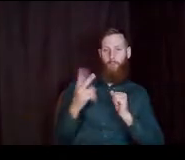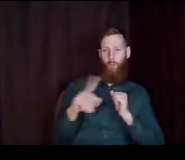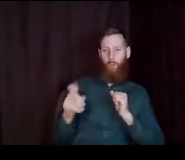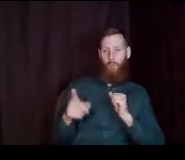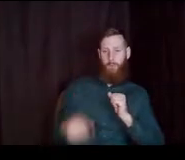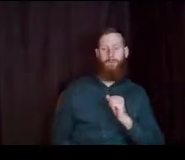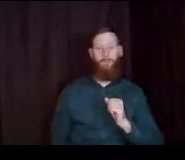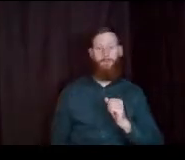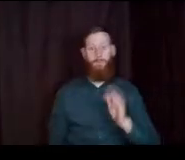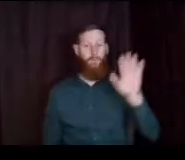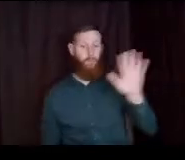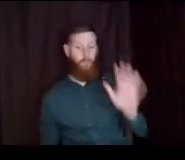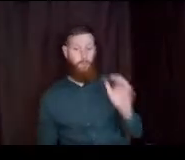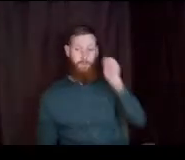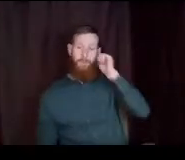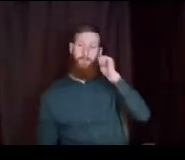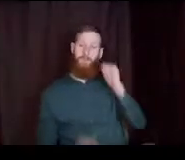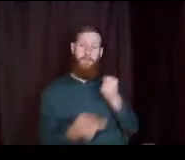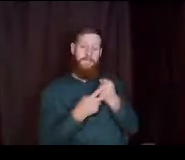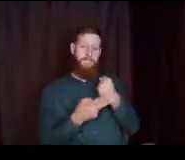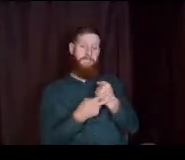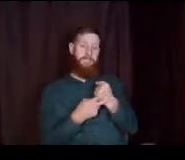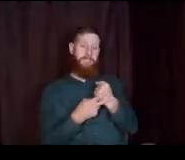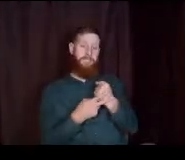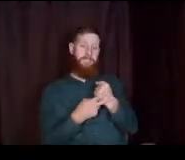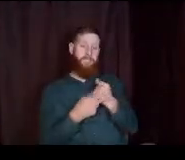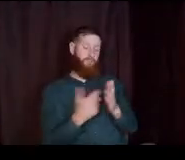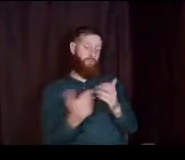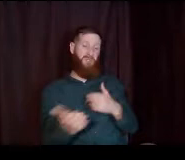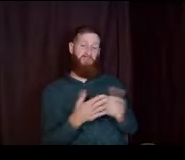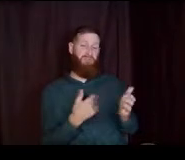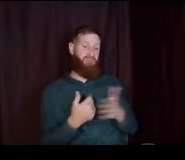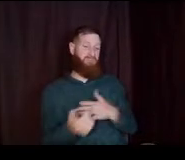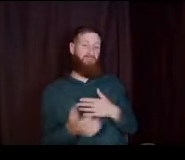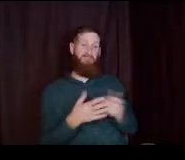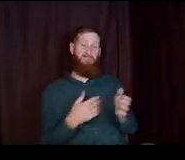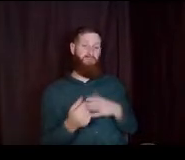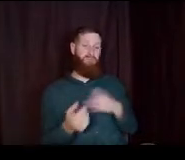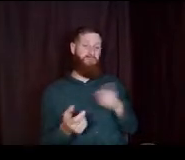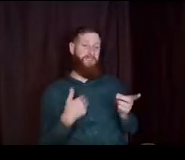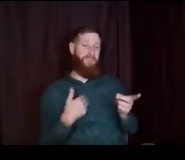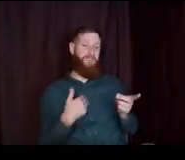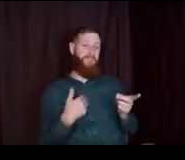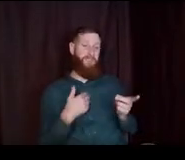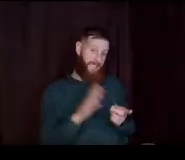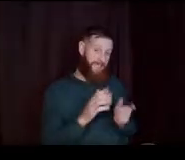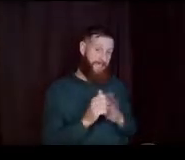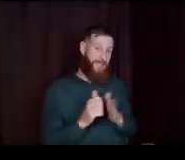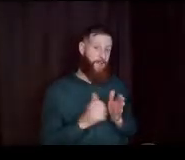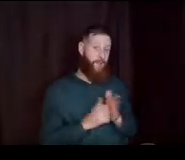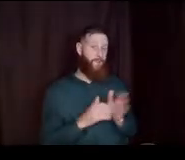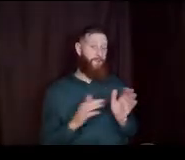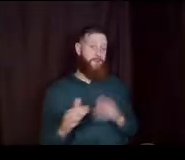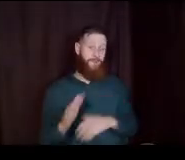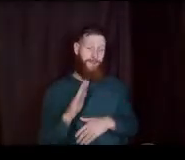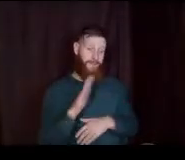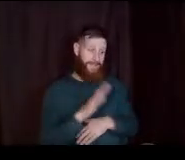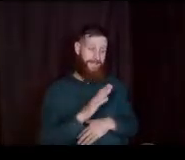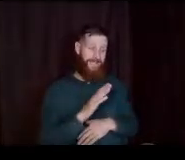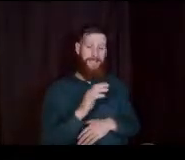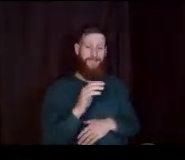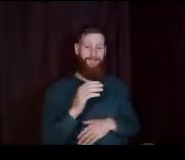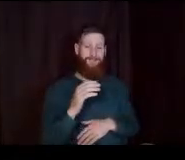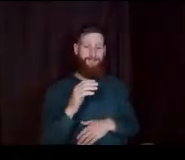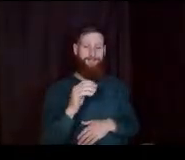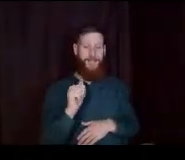Great question for the savings account. it doesn't matter if they have it. their own account and it's their own asset. it's not going to be.